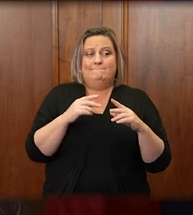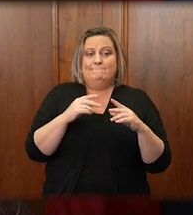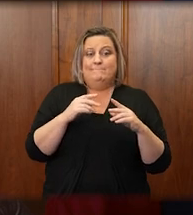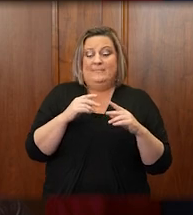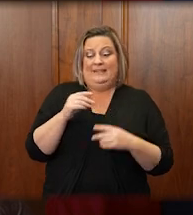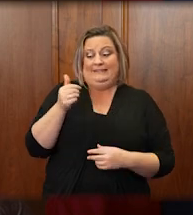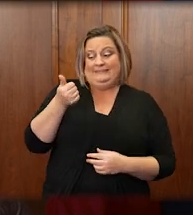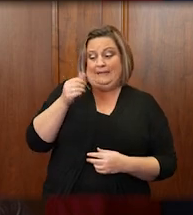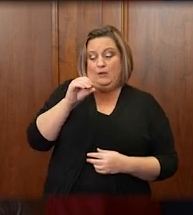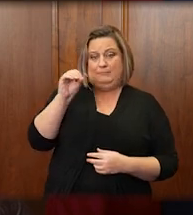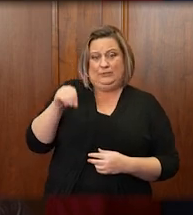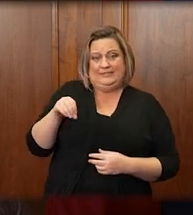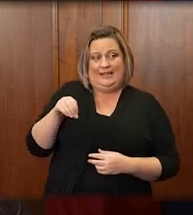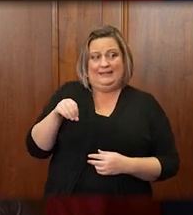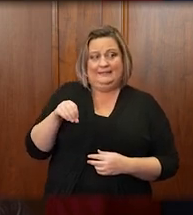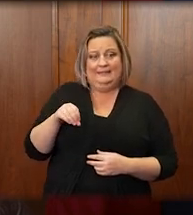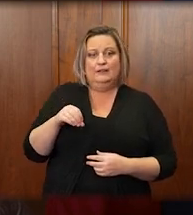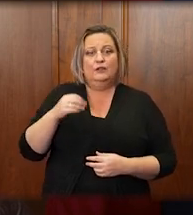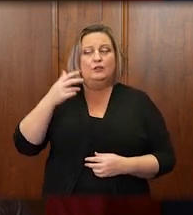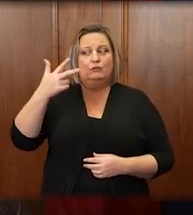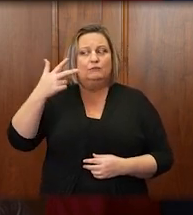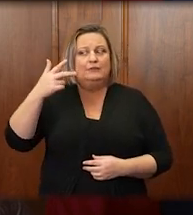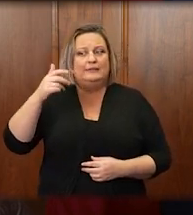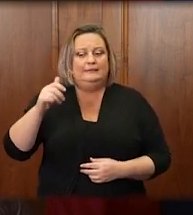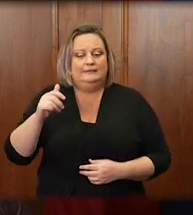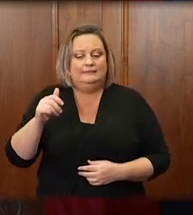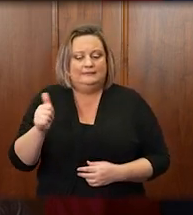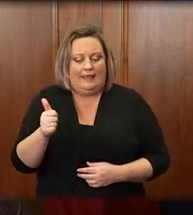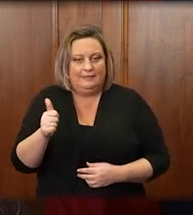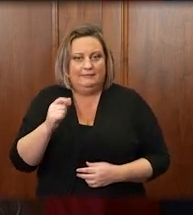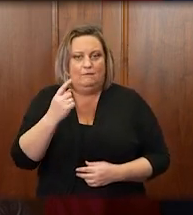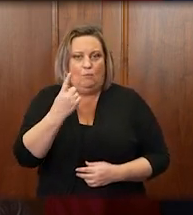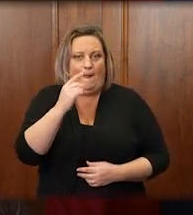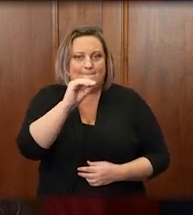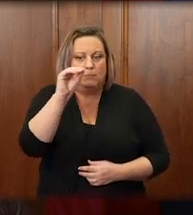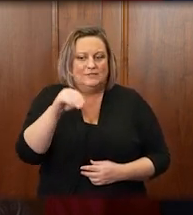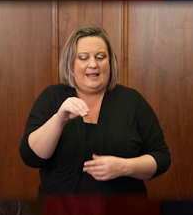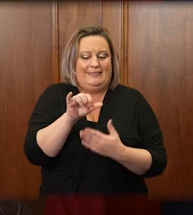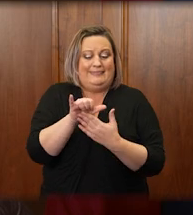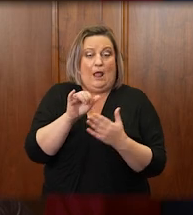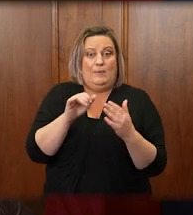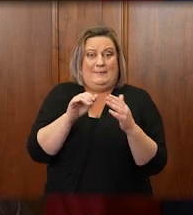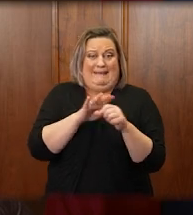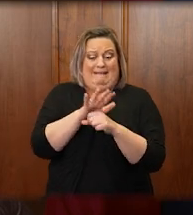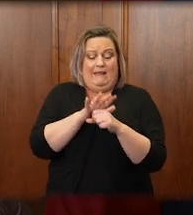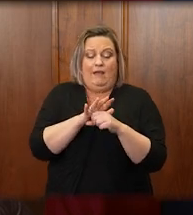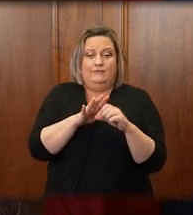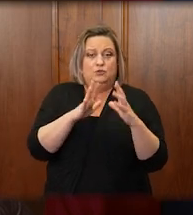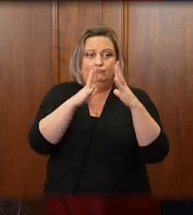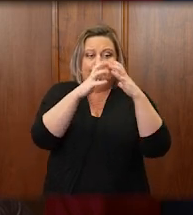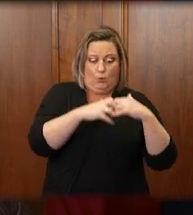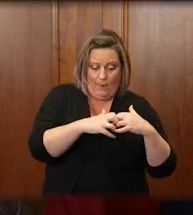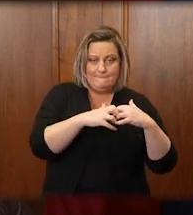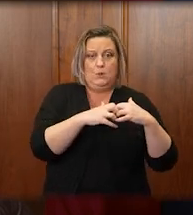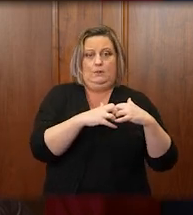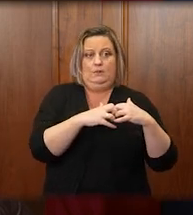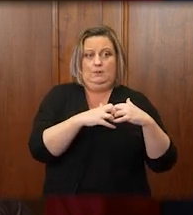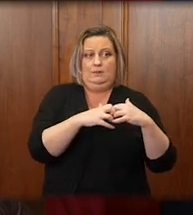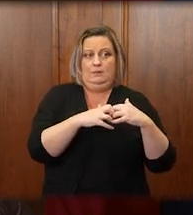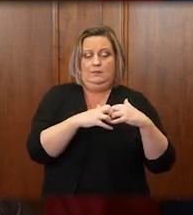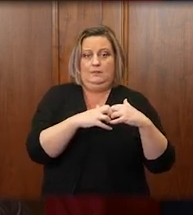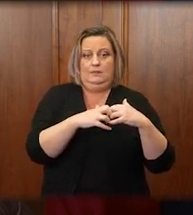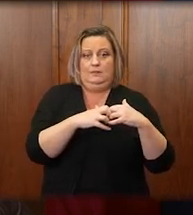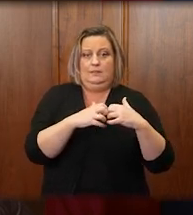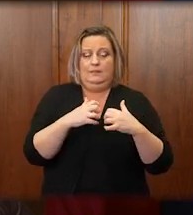is 3 tenths of 1%. That would be more than enough to cripple a Wyoming judicial branch that is highly functional,